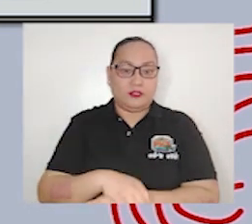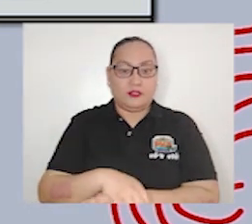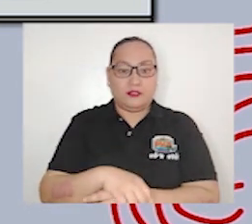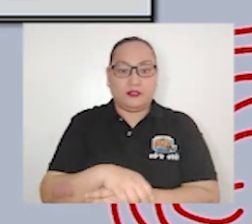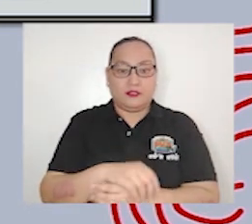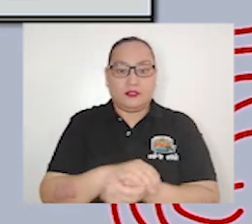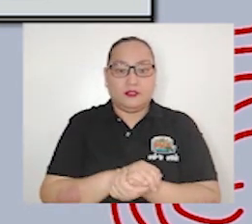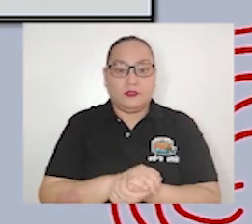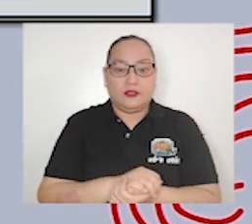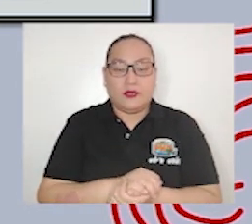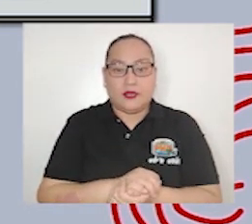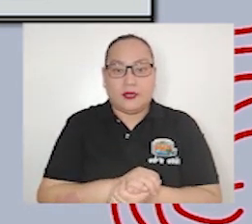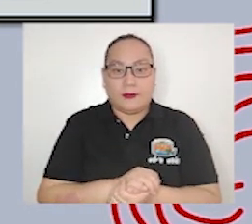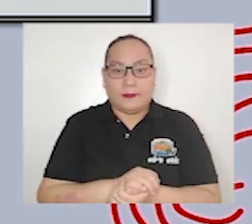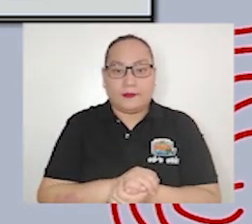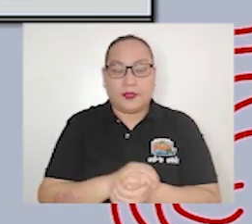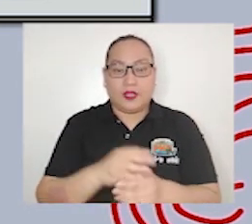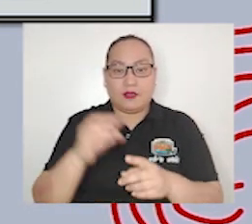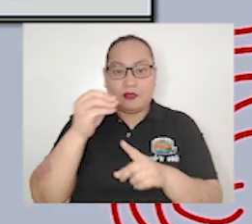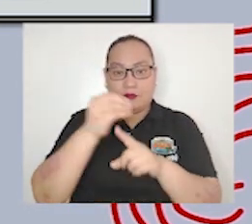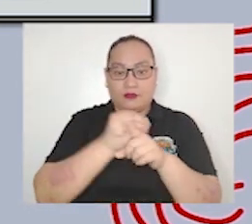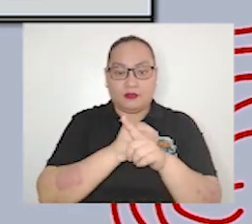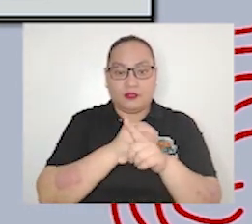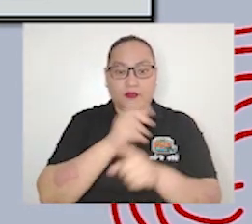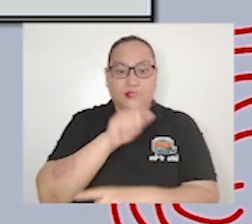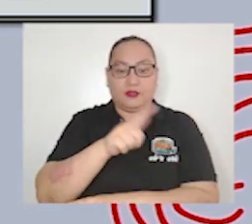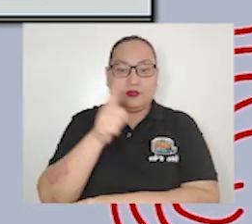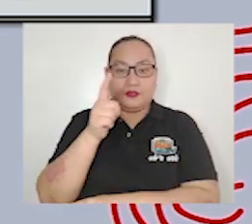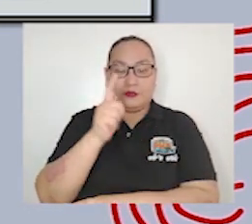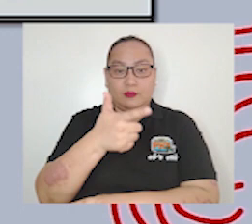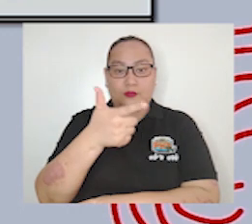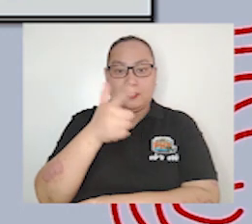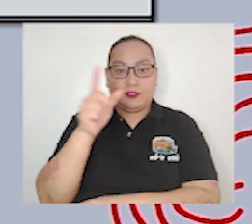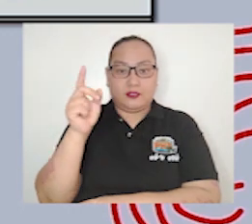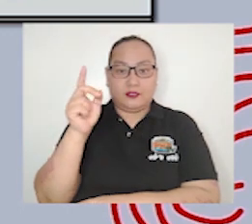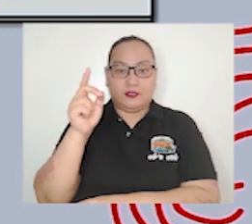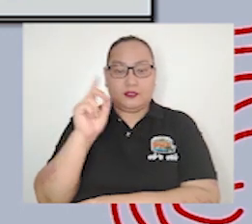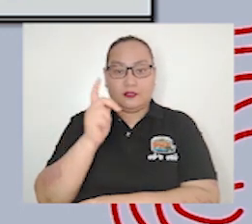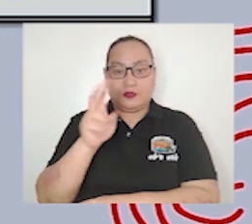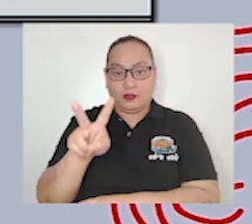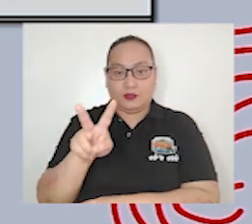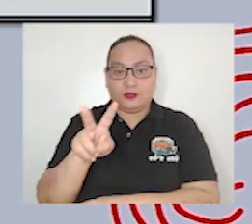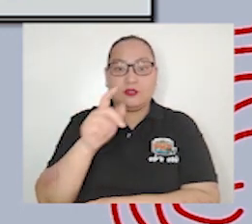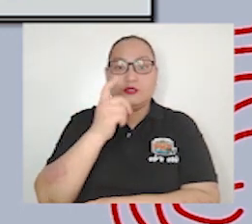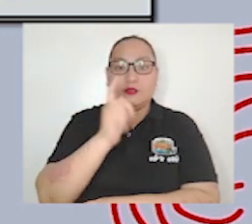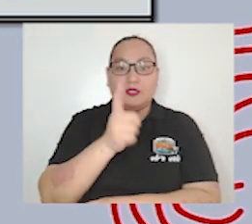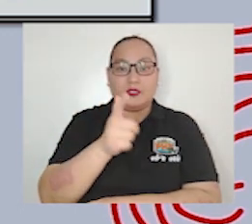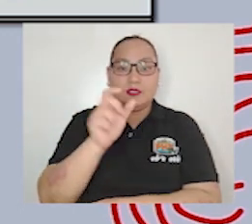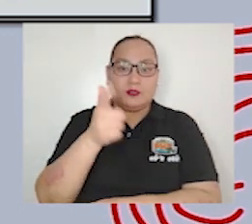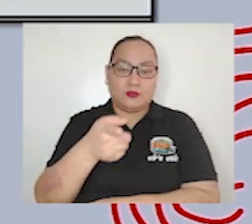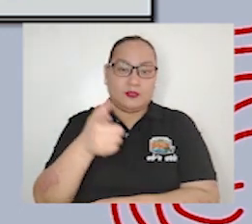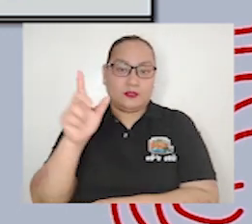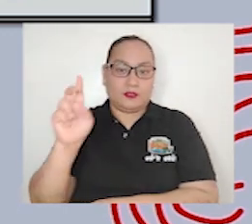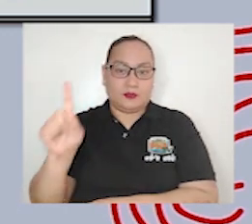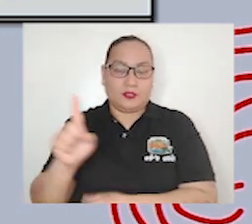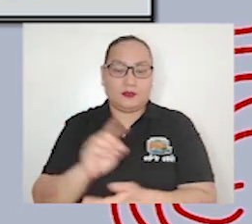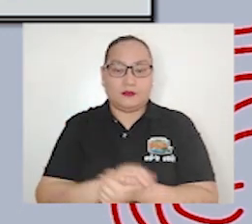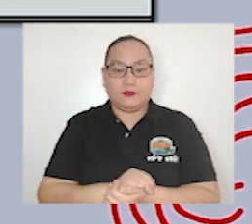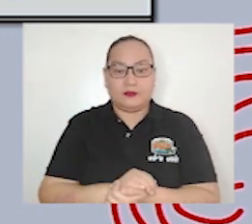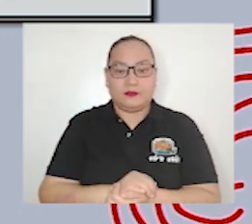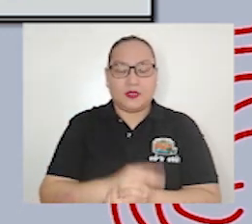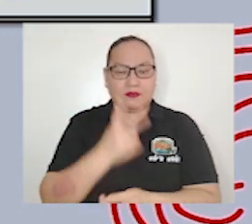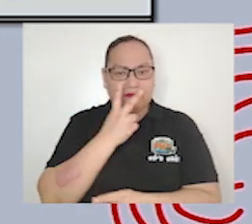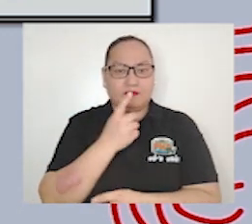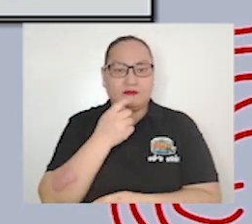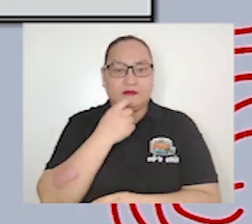by Christy Lemire on October 22, 2021 In this review it mentions a lot